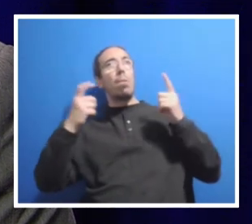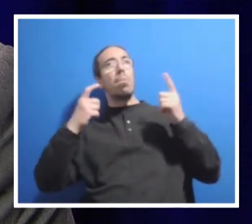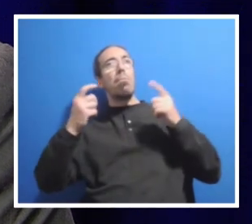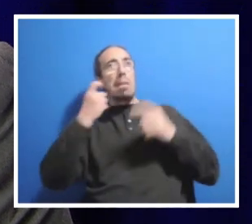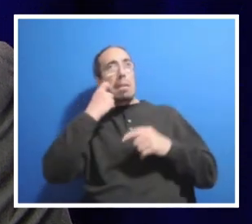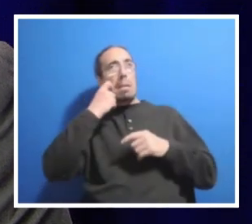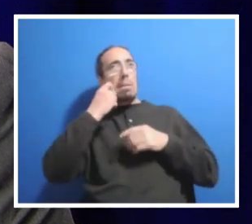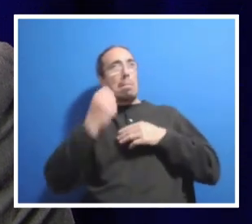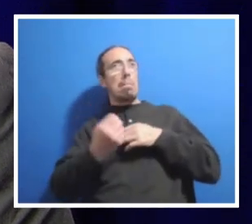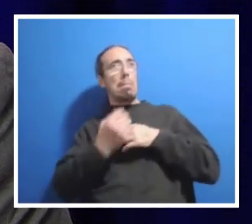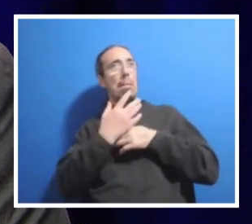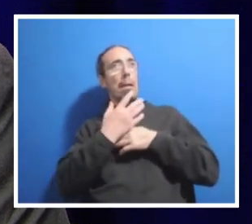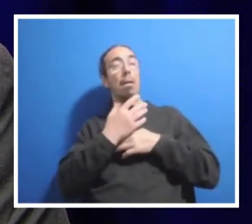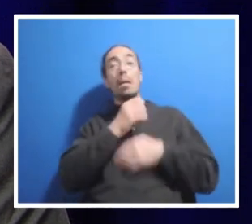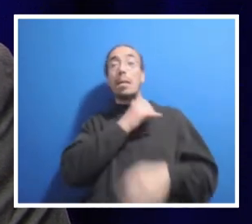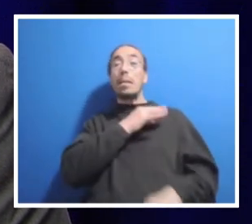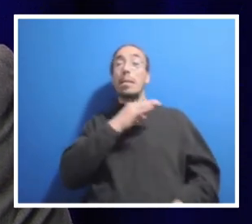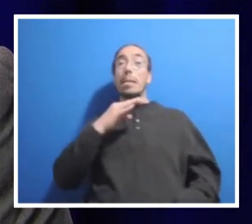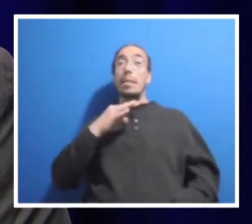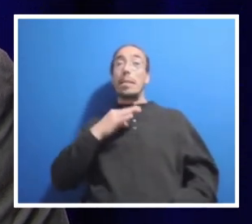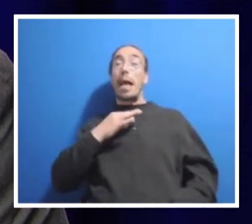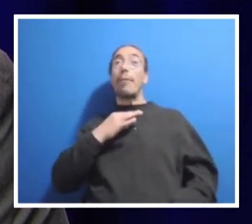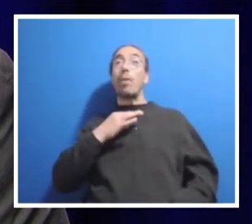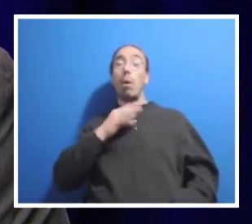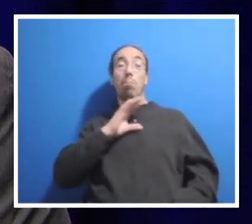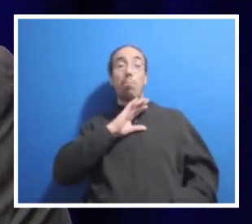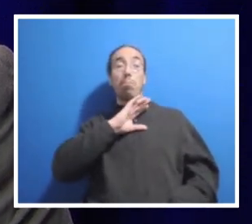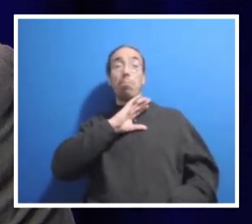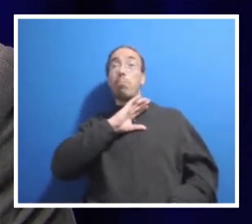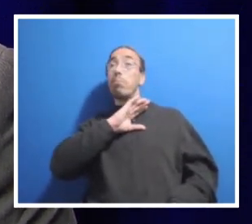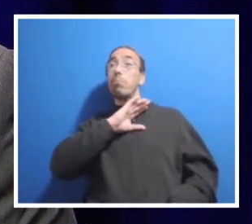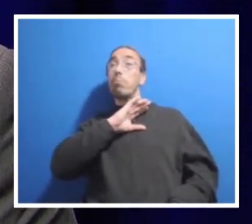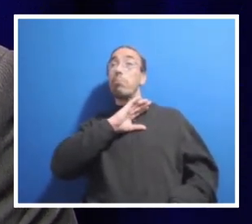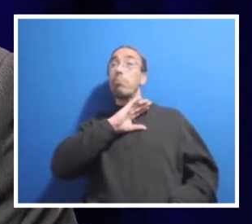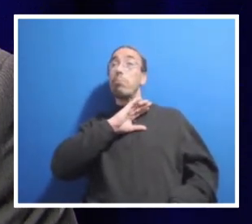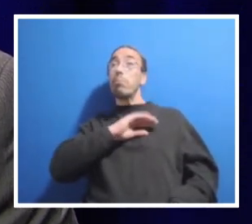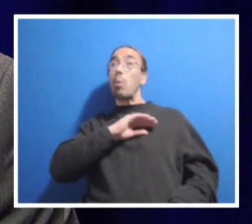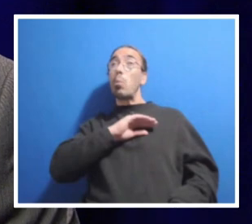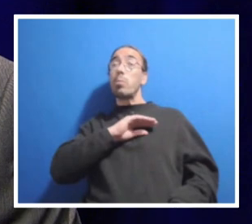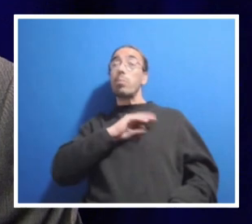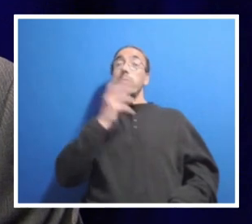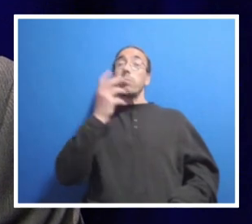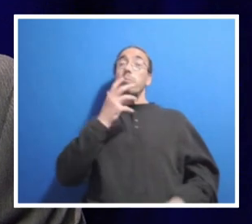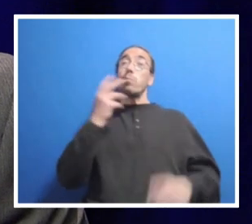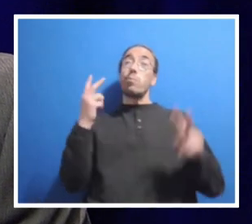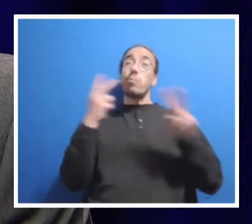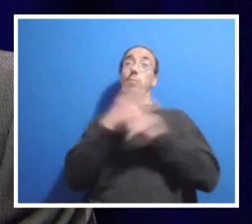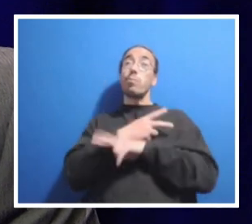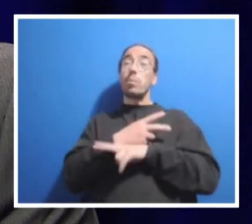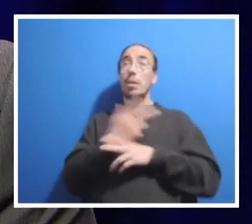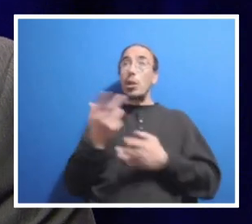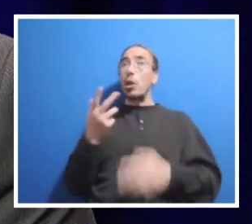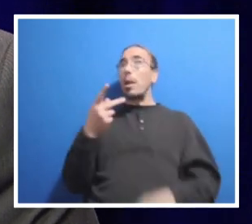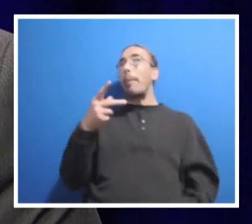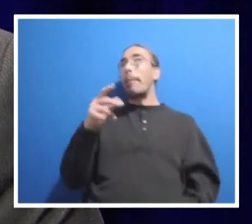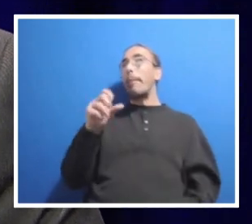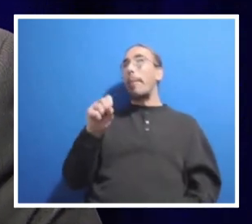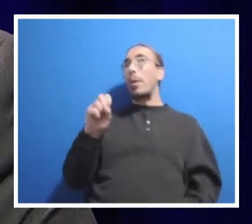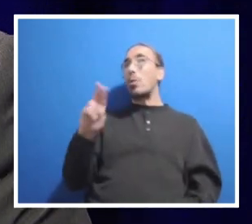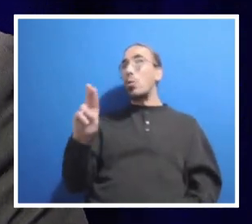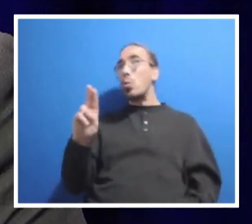is that staff morale is, as some people described it, an all-time low from their time here at Penn State. Dr. Bindapudi,